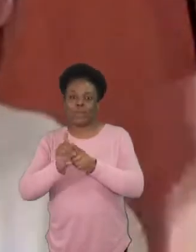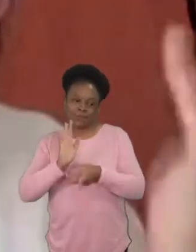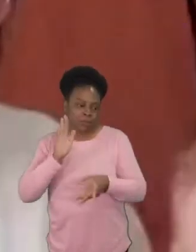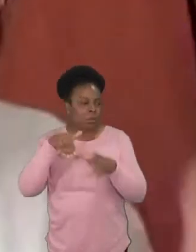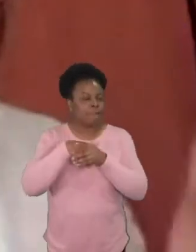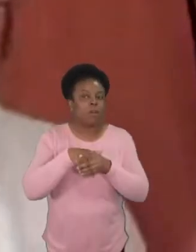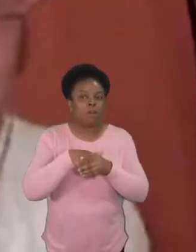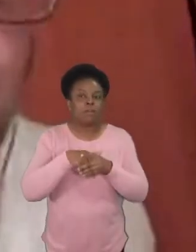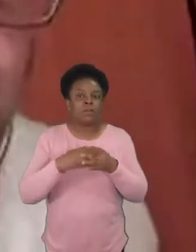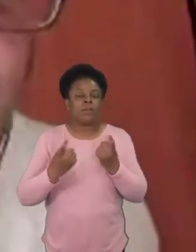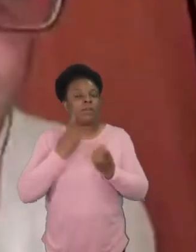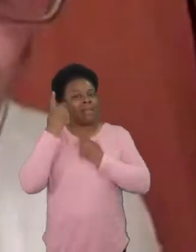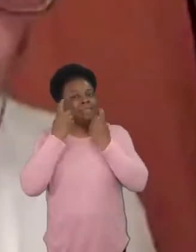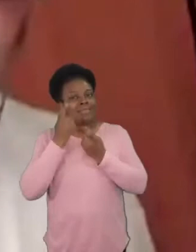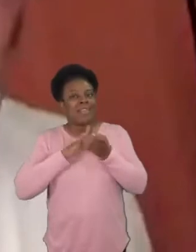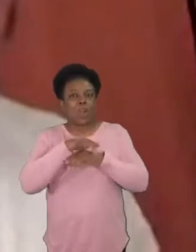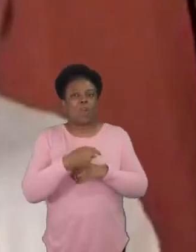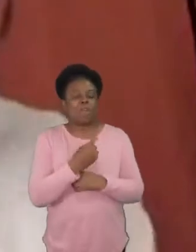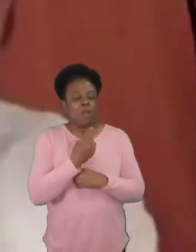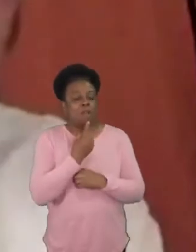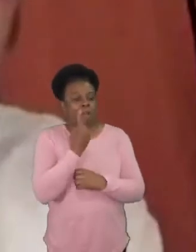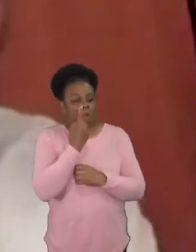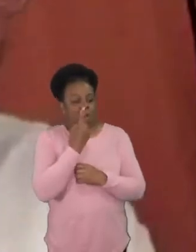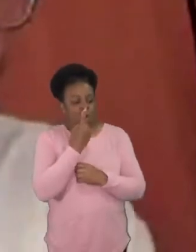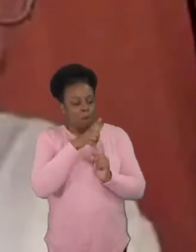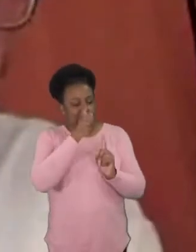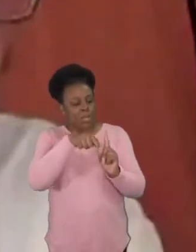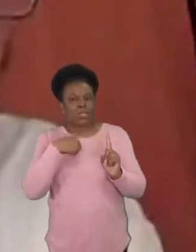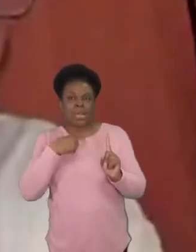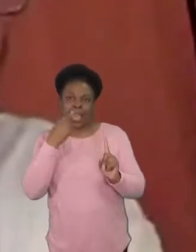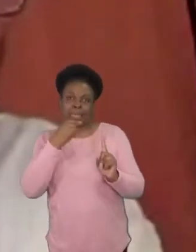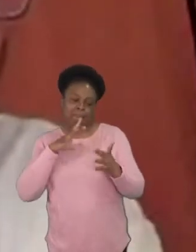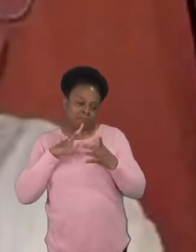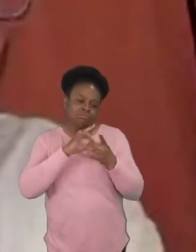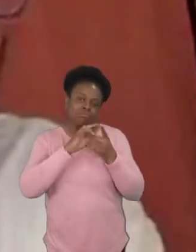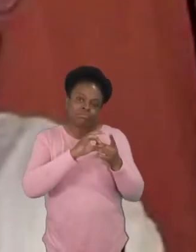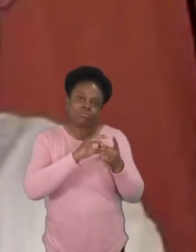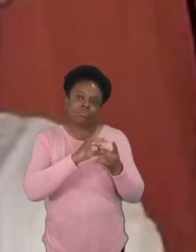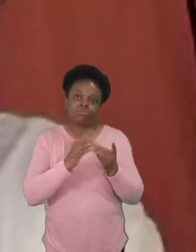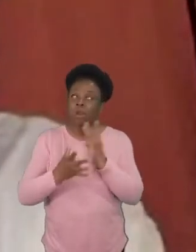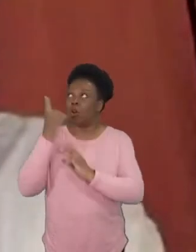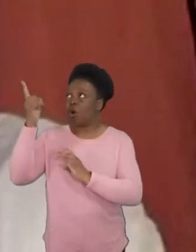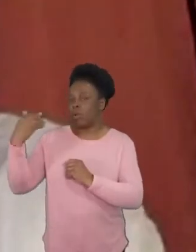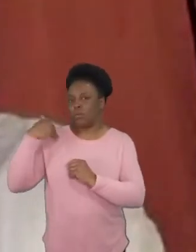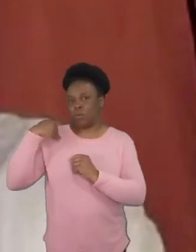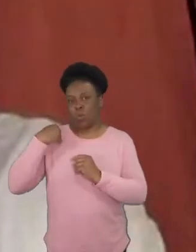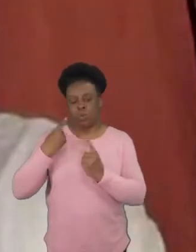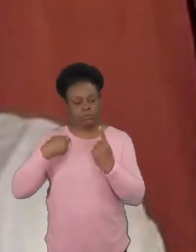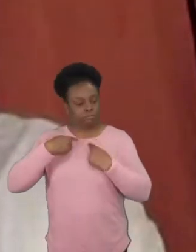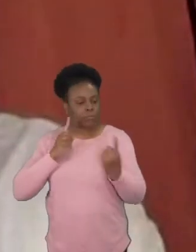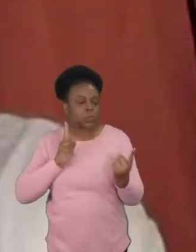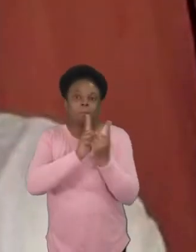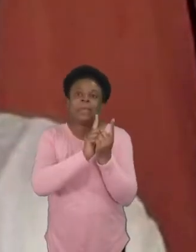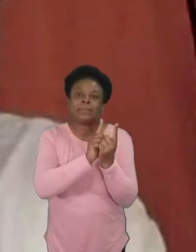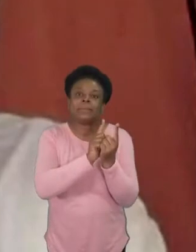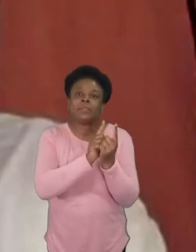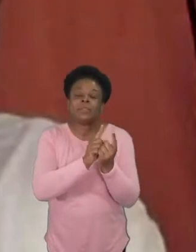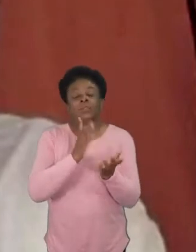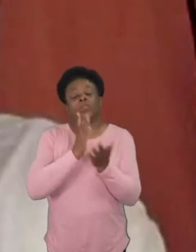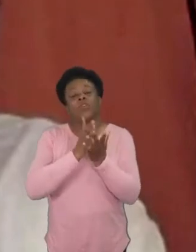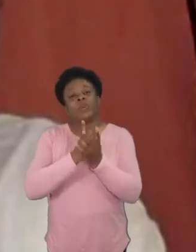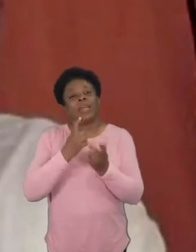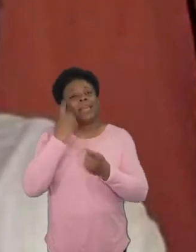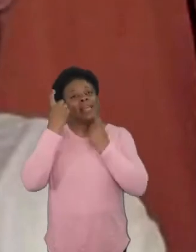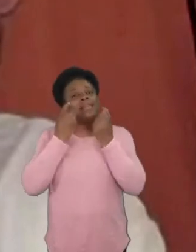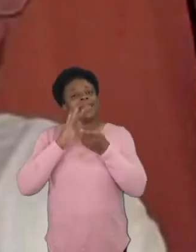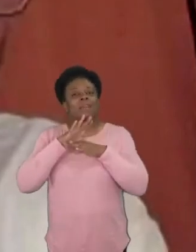how can i do one little piece of that with who i'm wired to be and and then i think as we're thinking of you know